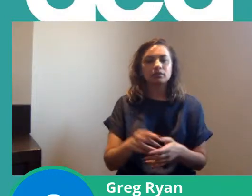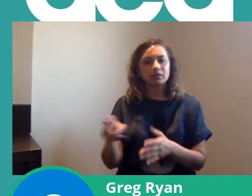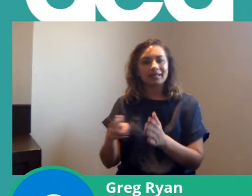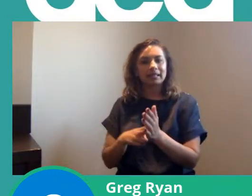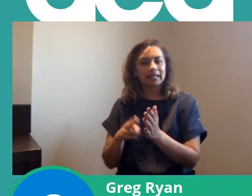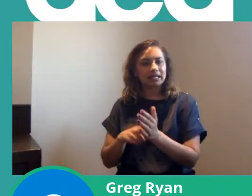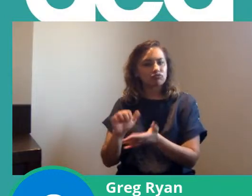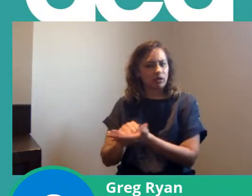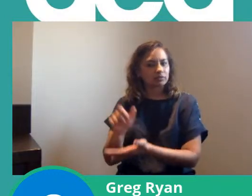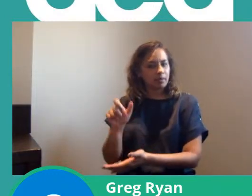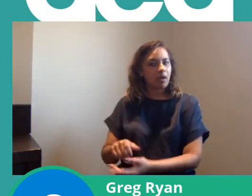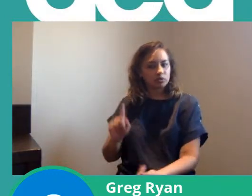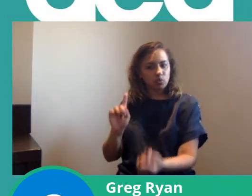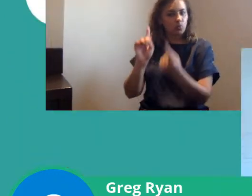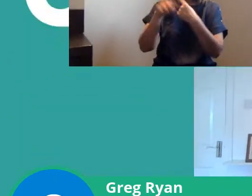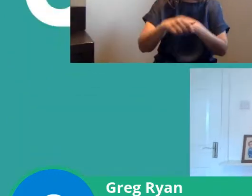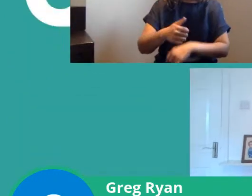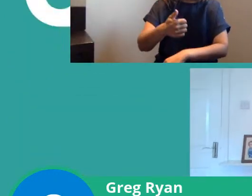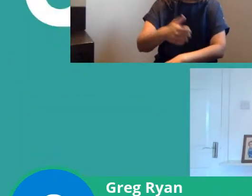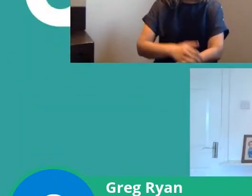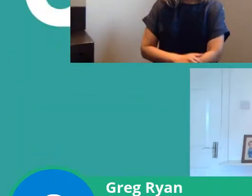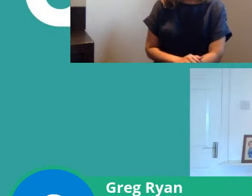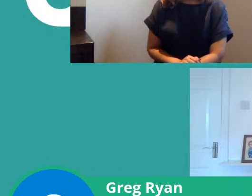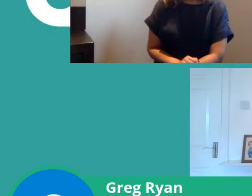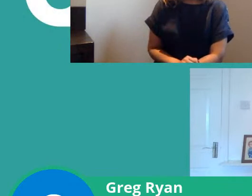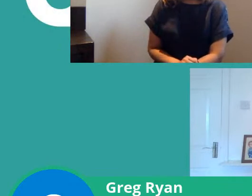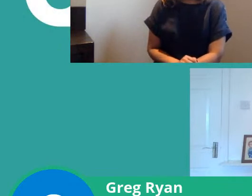probably the right person to bring in to answer that question